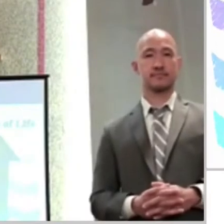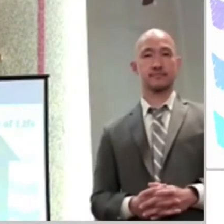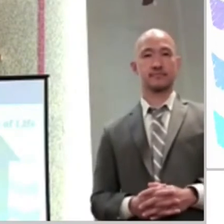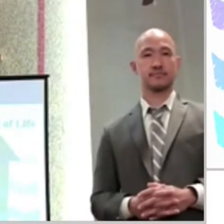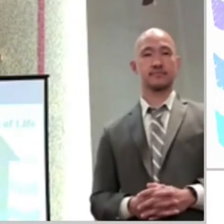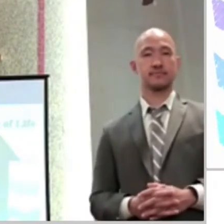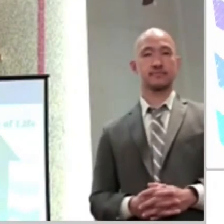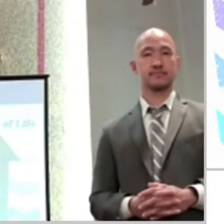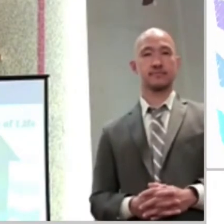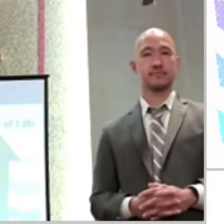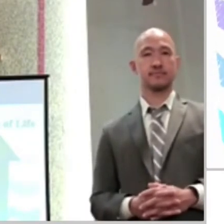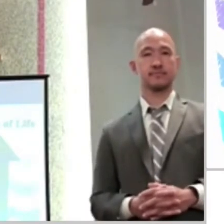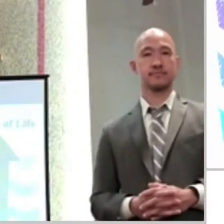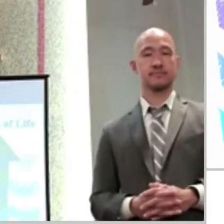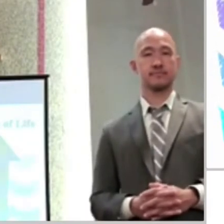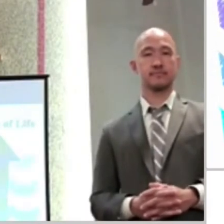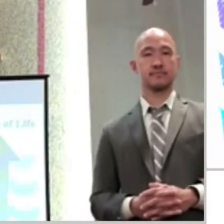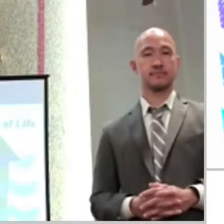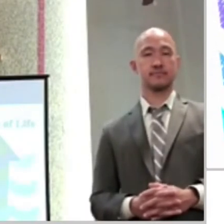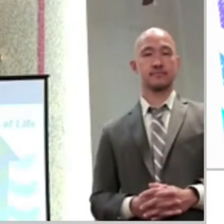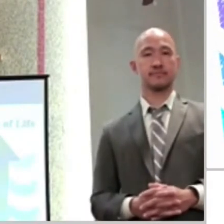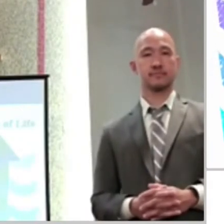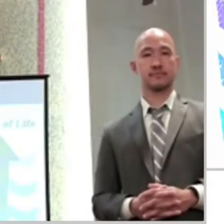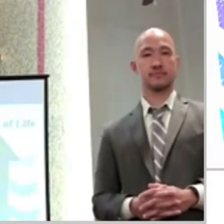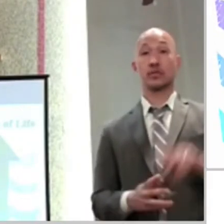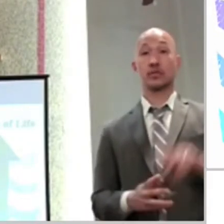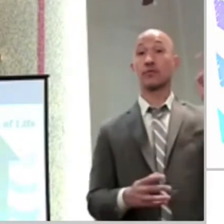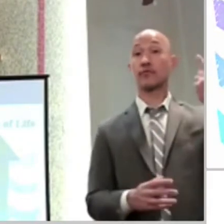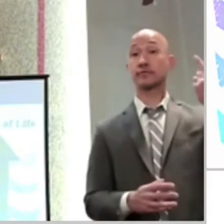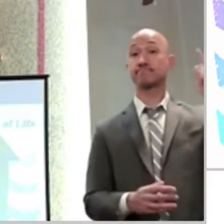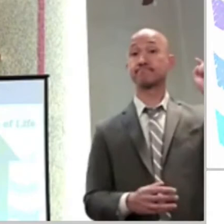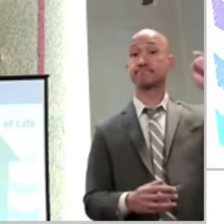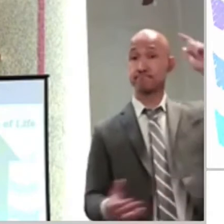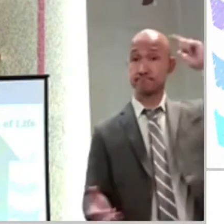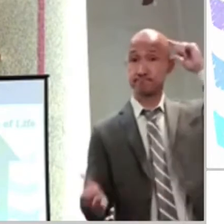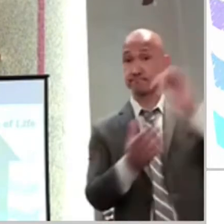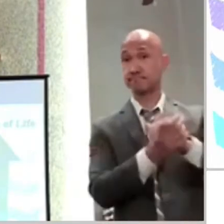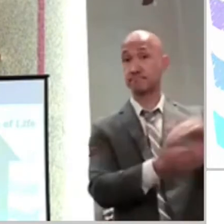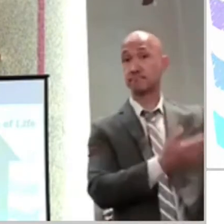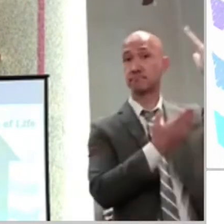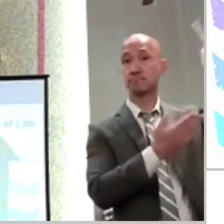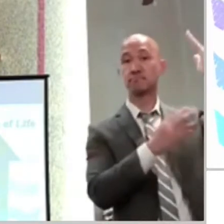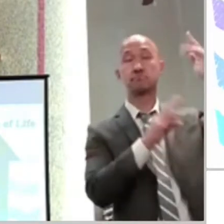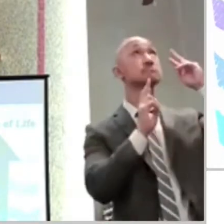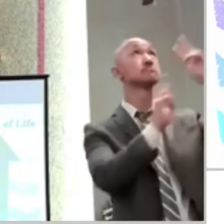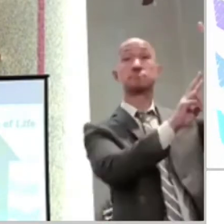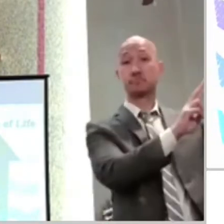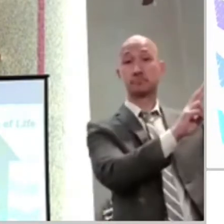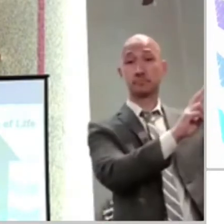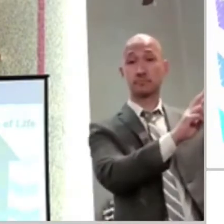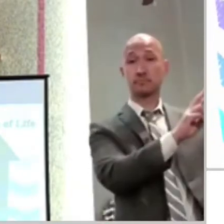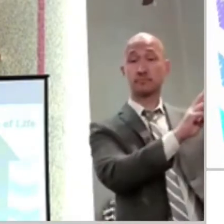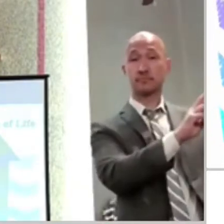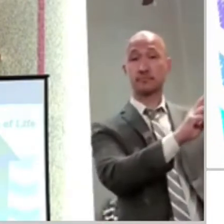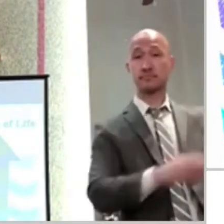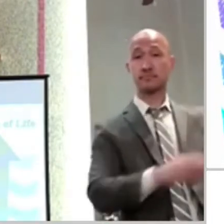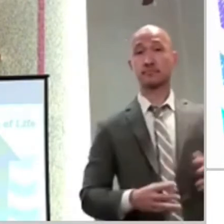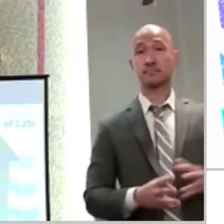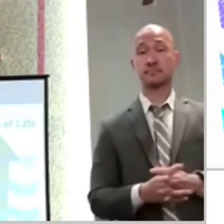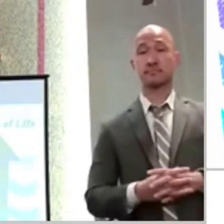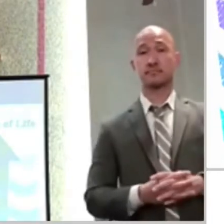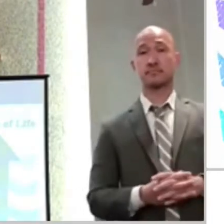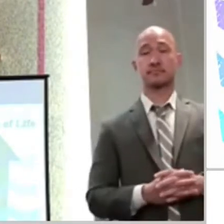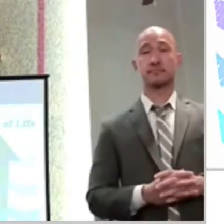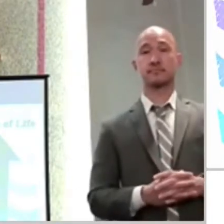kind of love, is to believe, ultimately. To believe him. To trust him. To look to him. To come to him. To